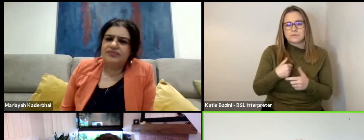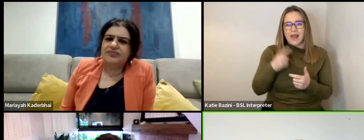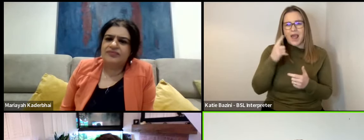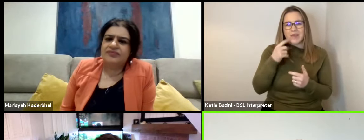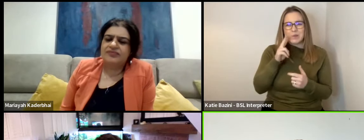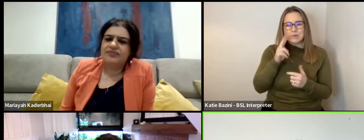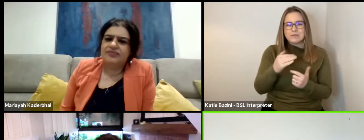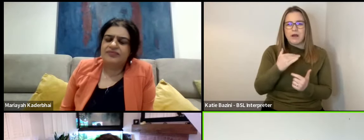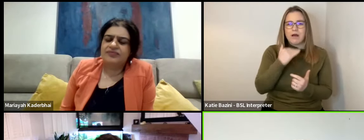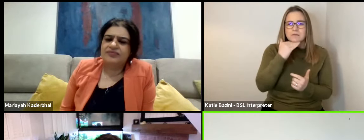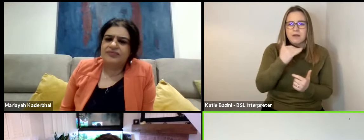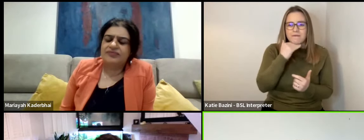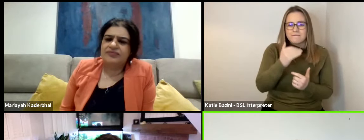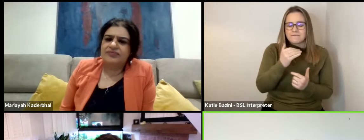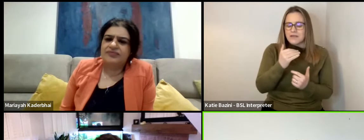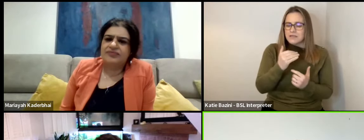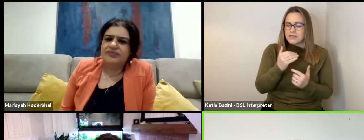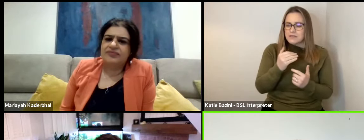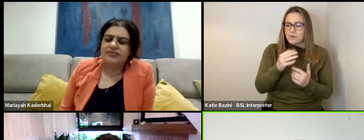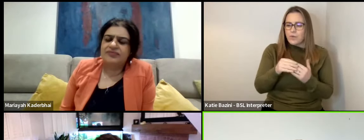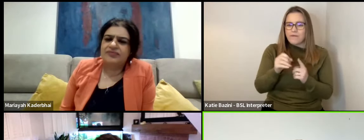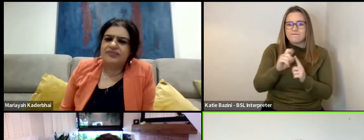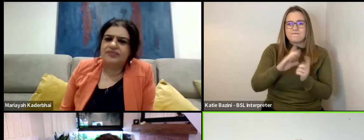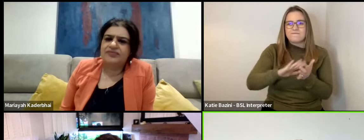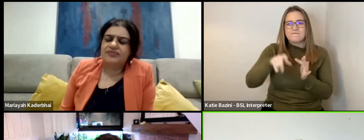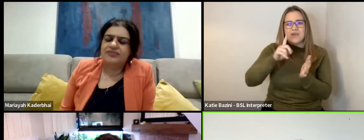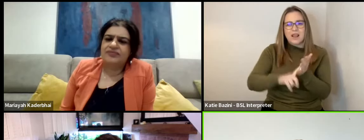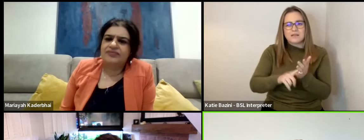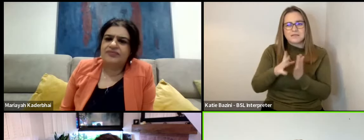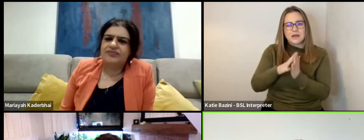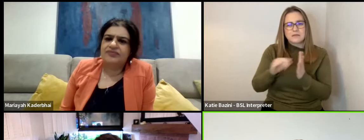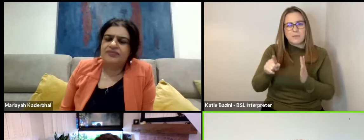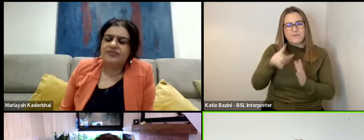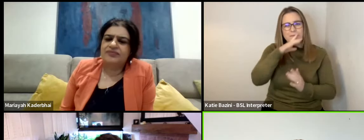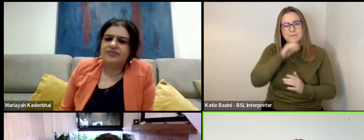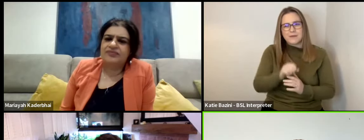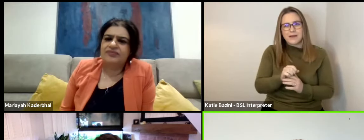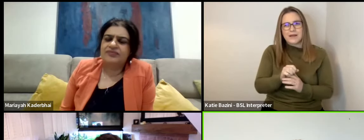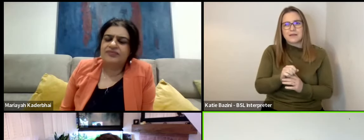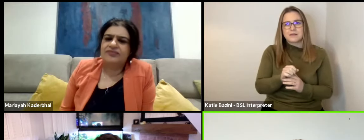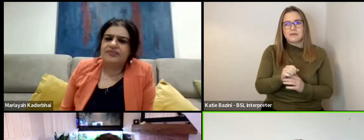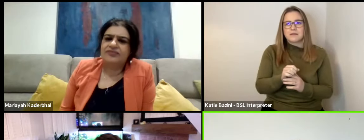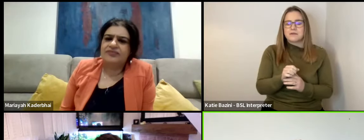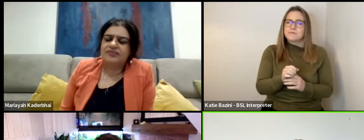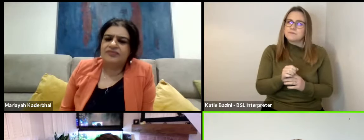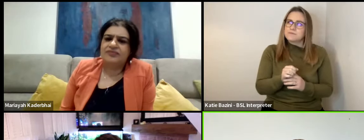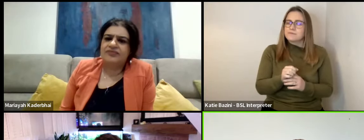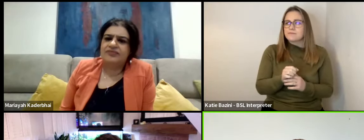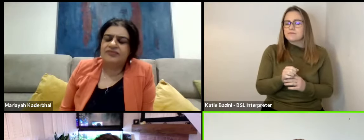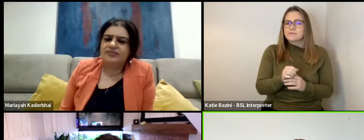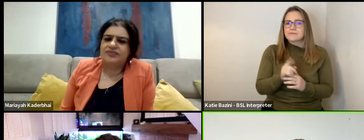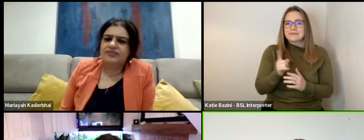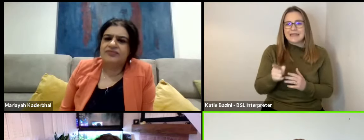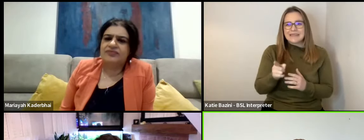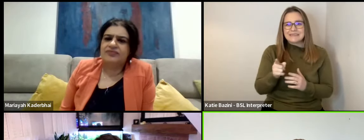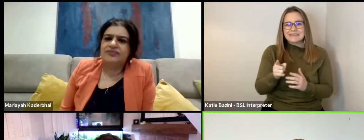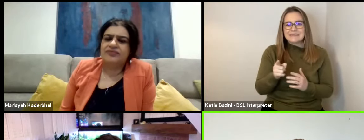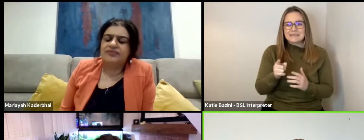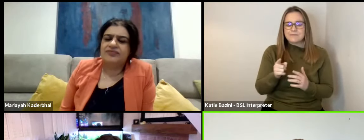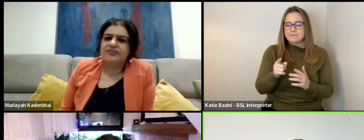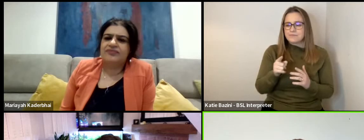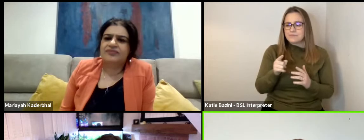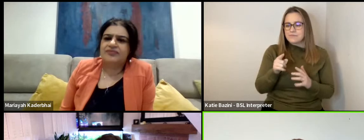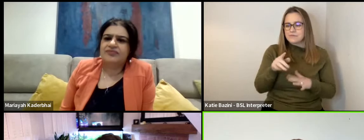enough in Phil's example of a man who you see him, you know, straining to have something